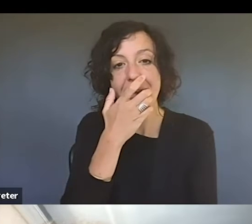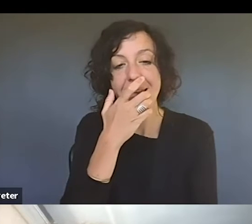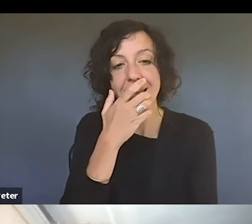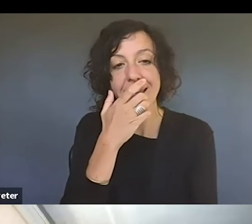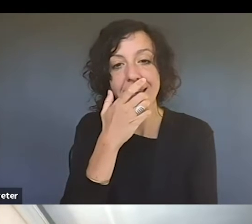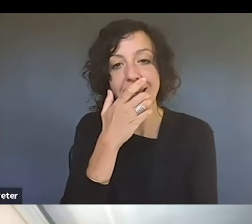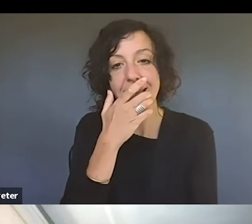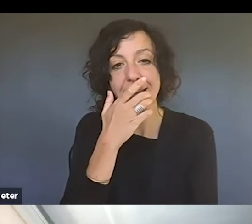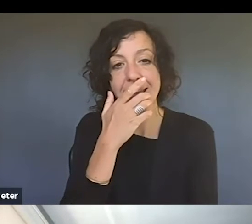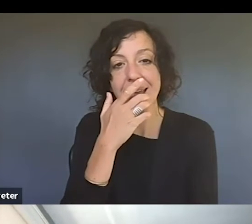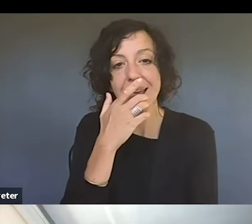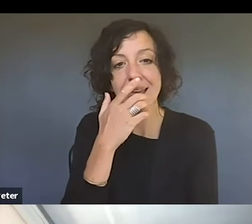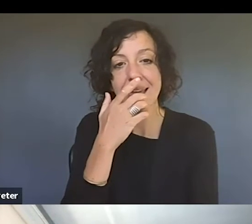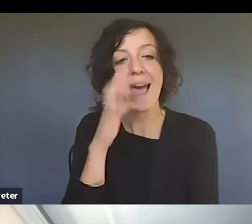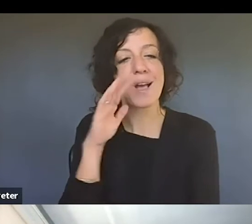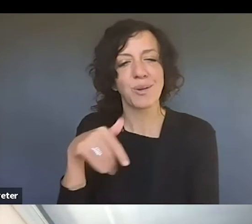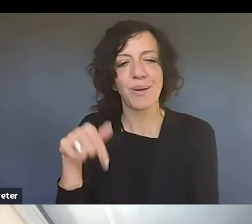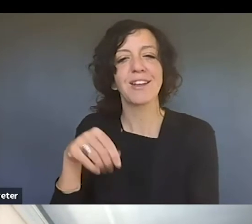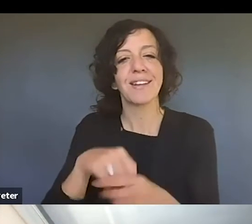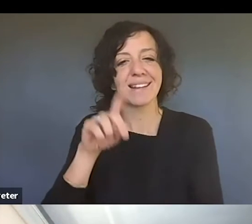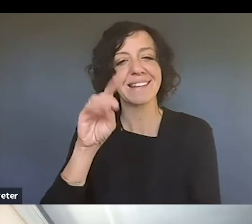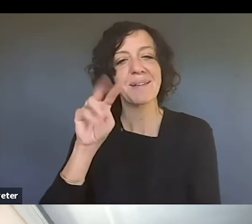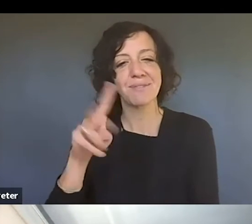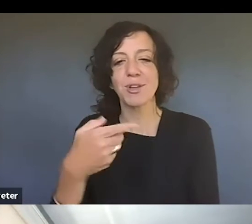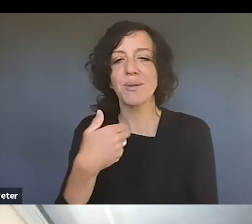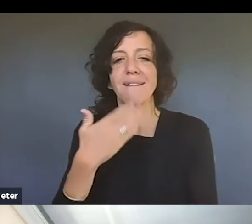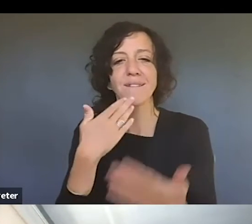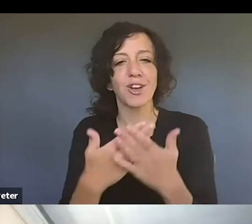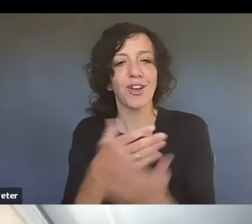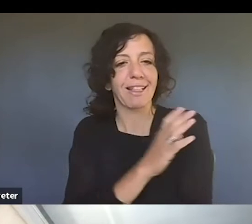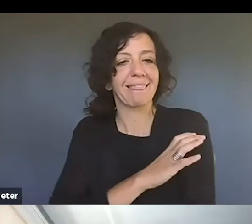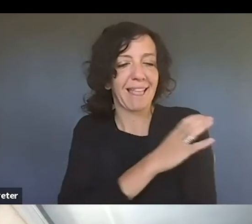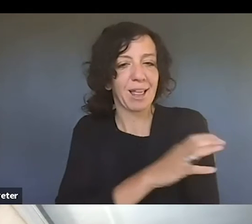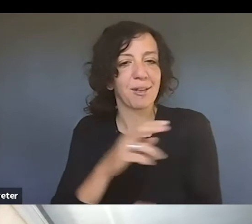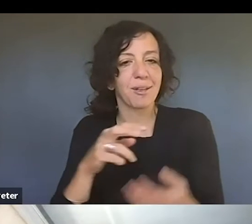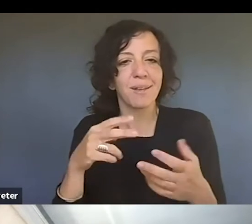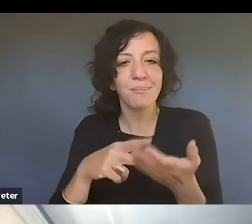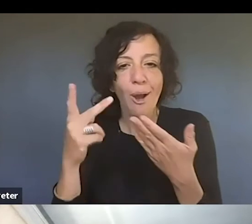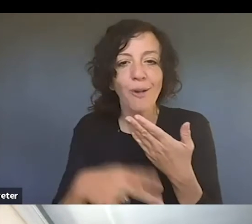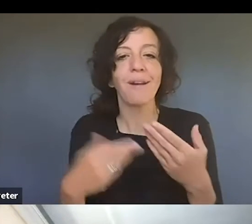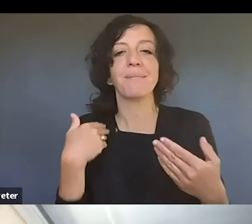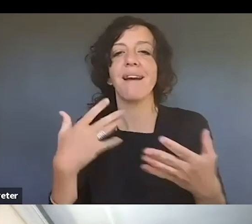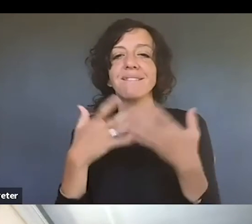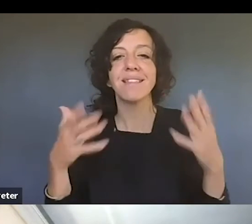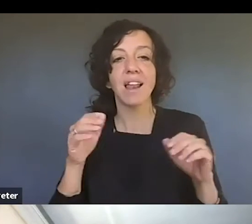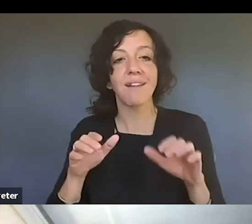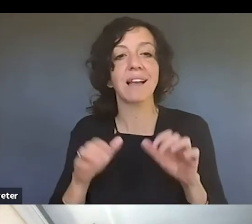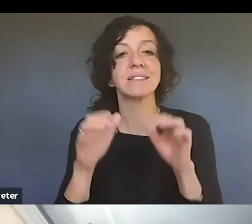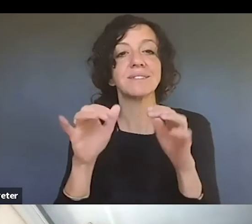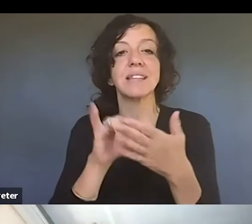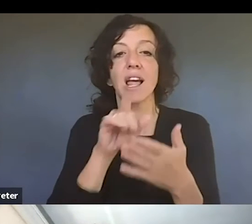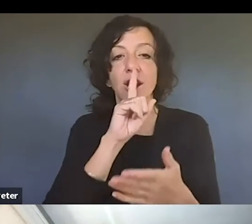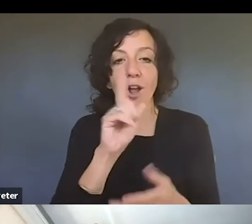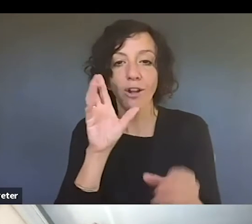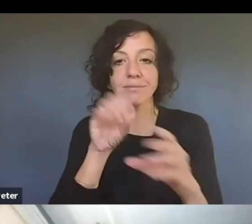that, you GMU, guys have an amazing, um, clinic program and, um, activities that are actually, you know, directed towards